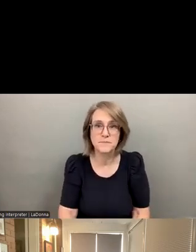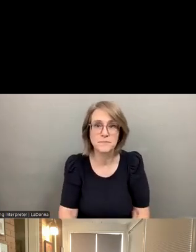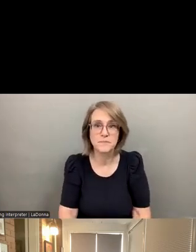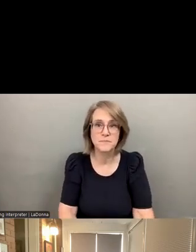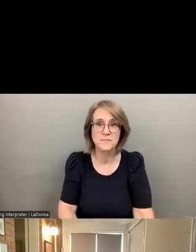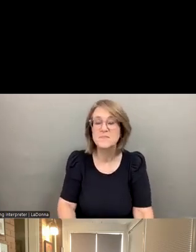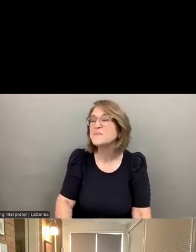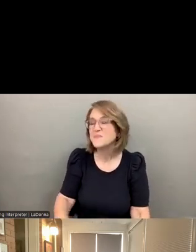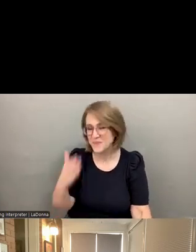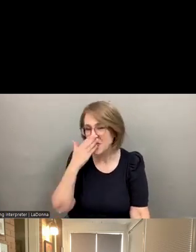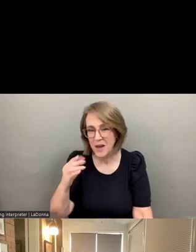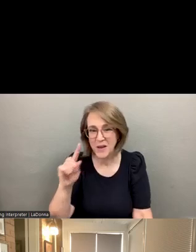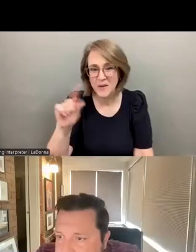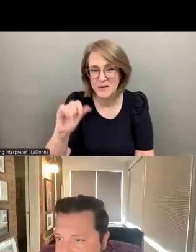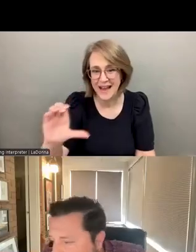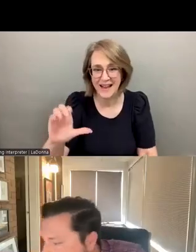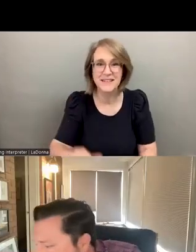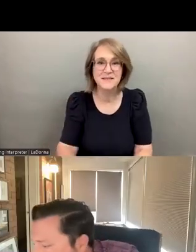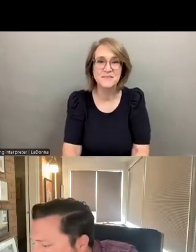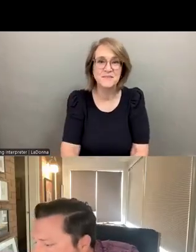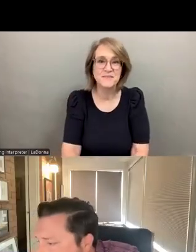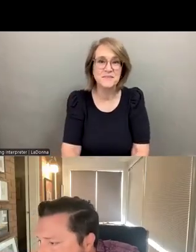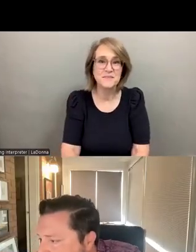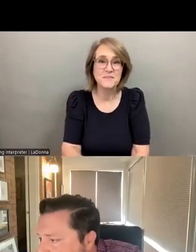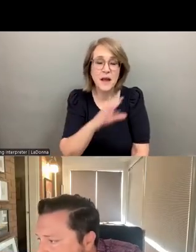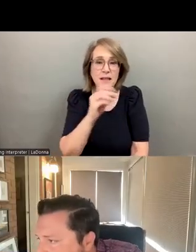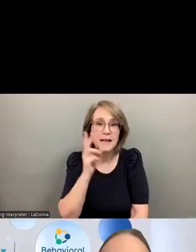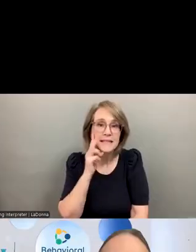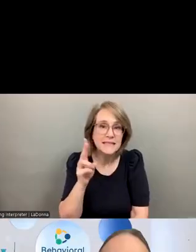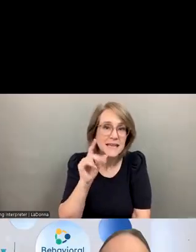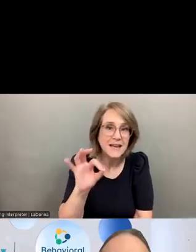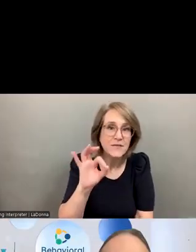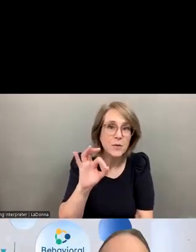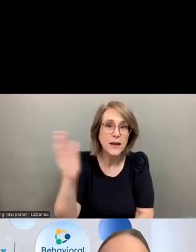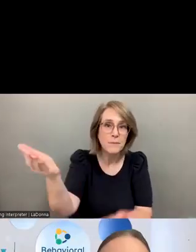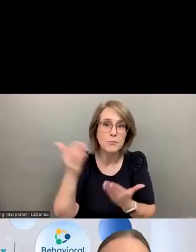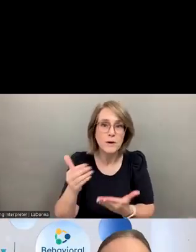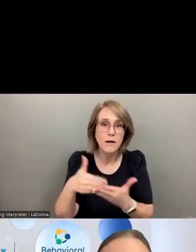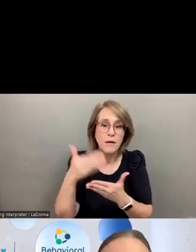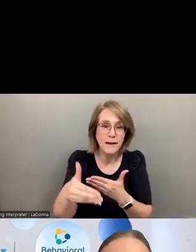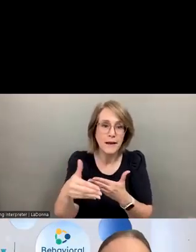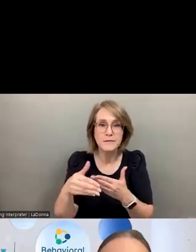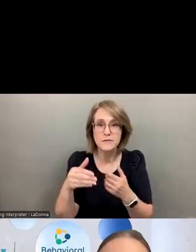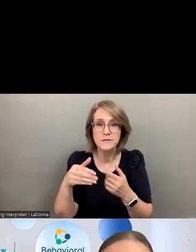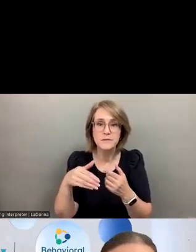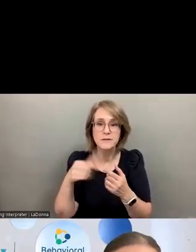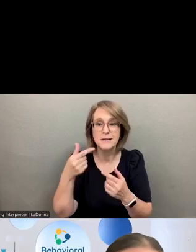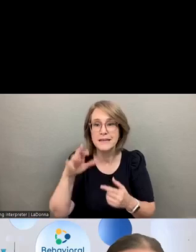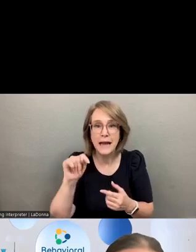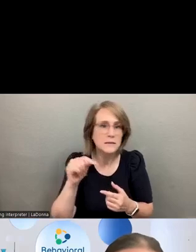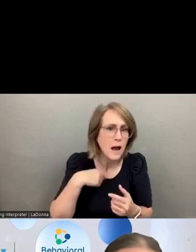Thank you, Zach. Appreciate that. And let's see if we can bring in our next roundtable guest.